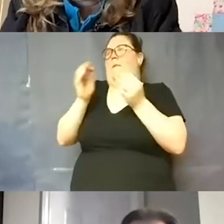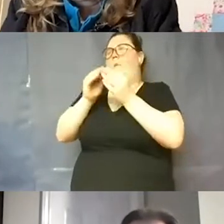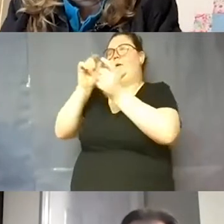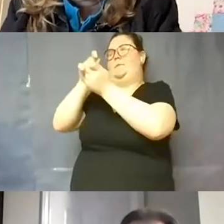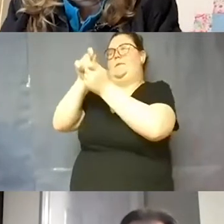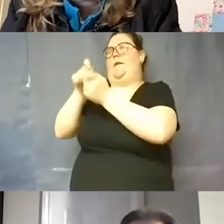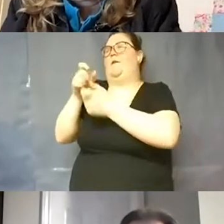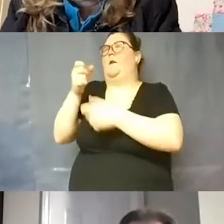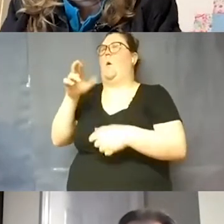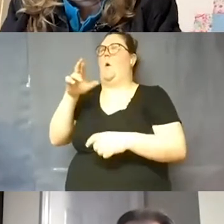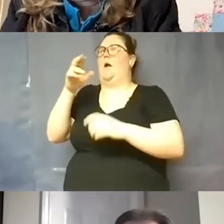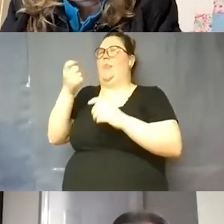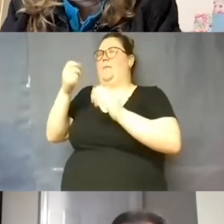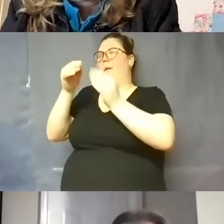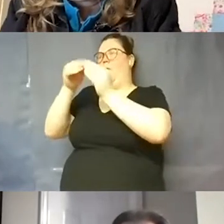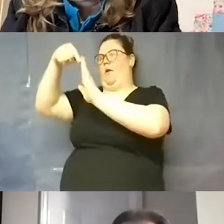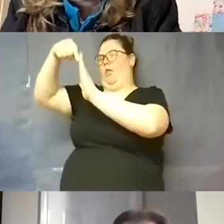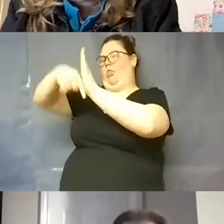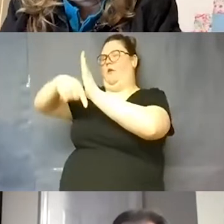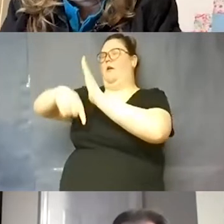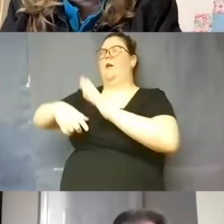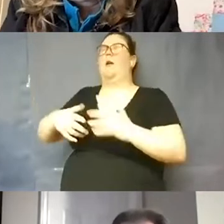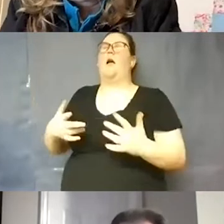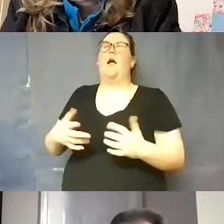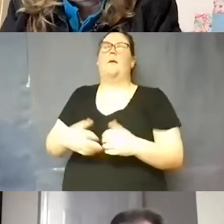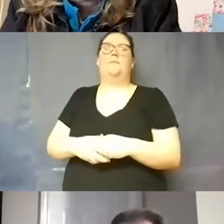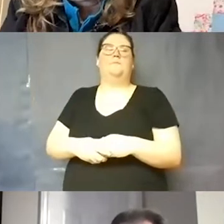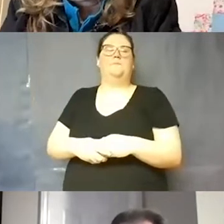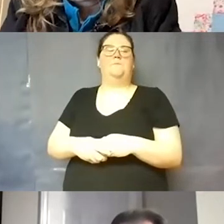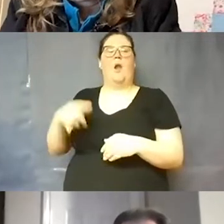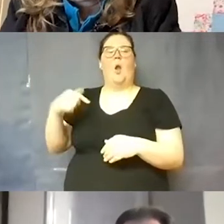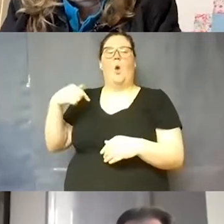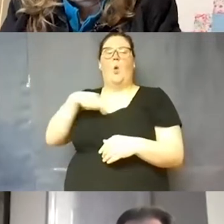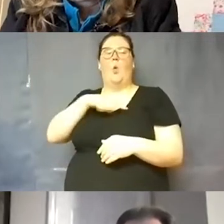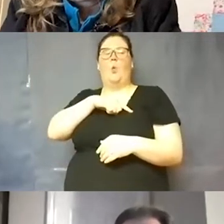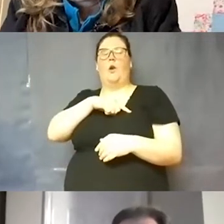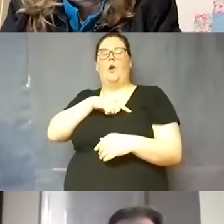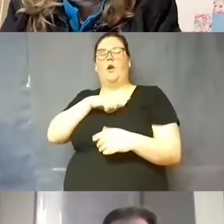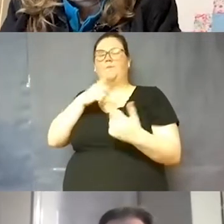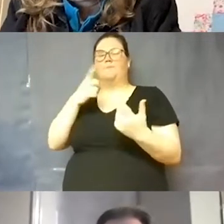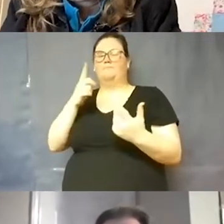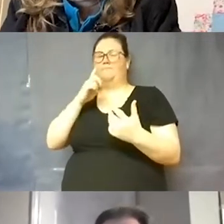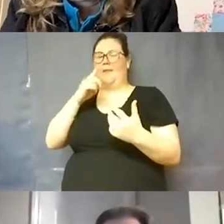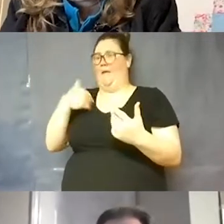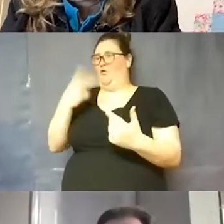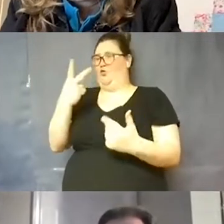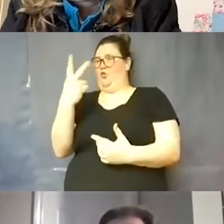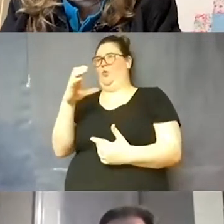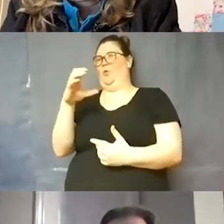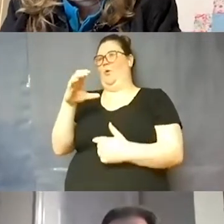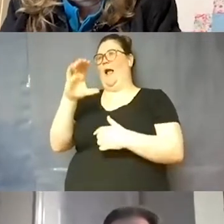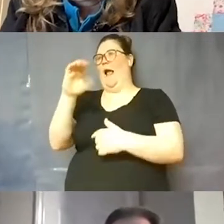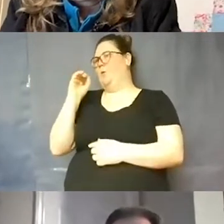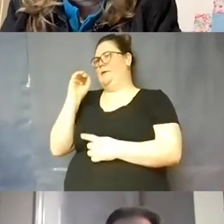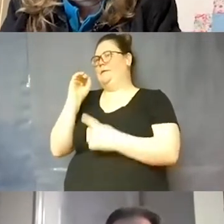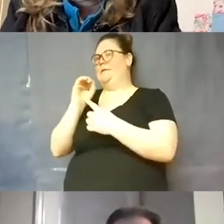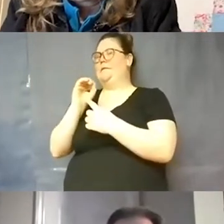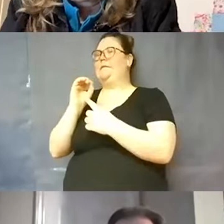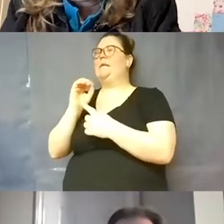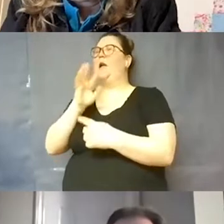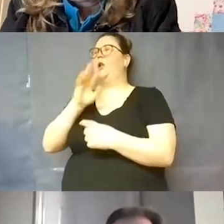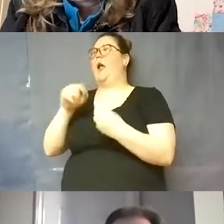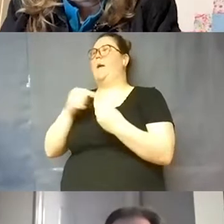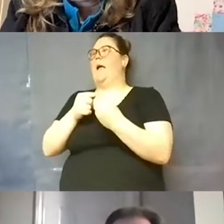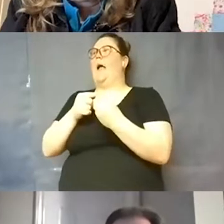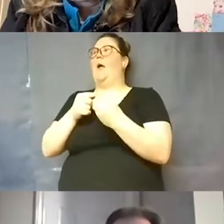or or diving a little deep more deeply um because we are uh located in two counties um you know they talk about the fact that